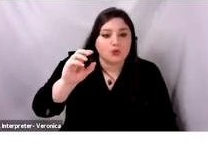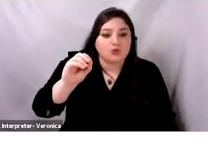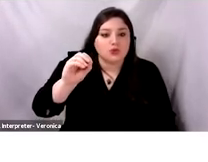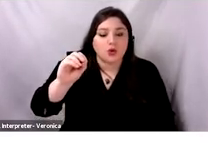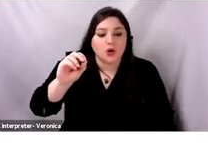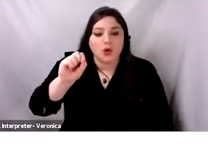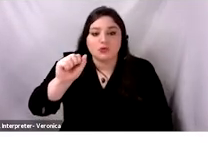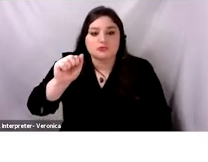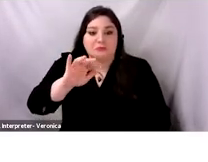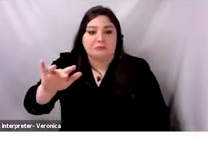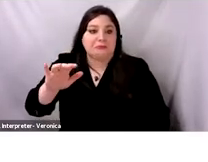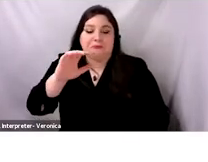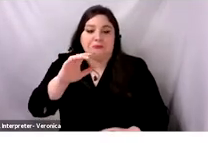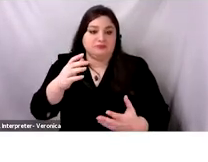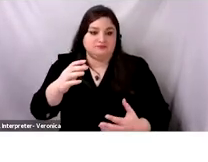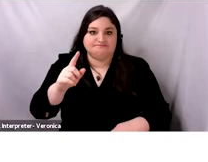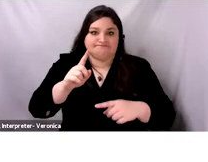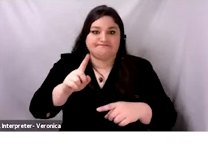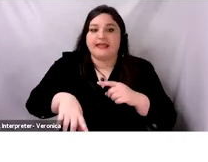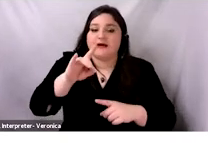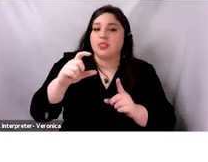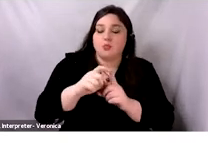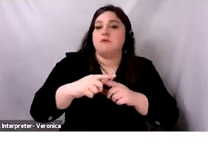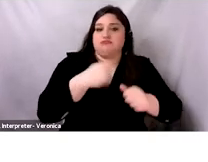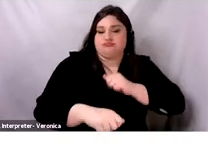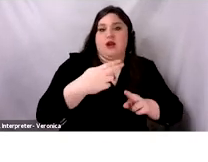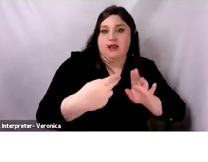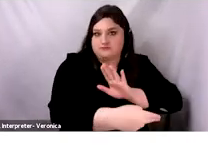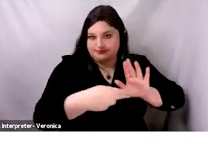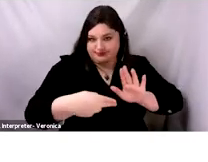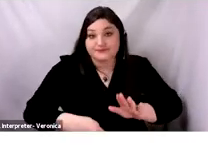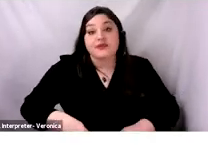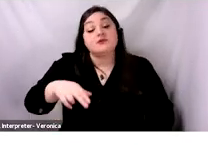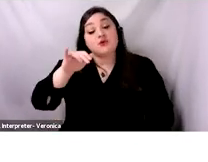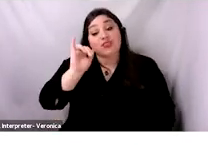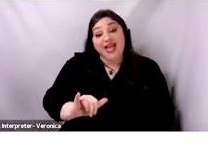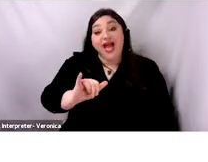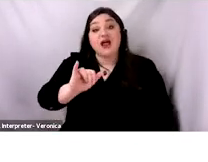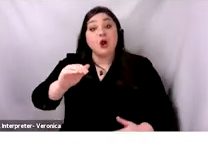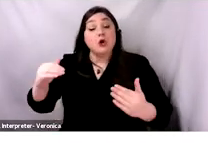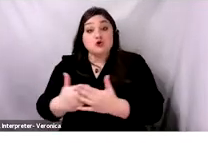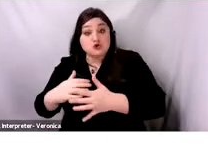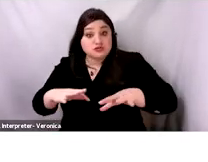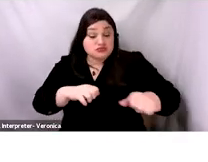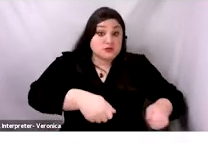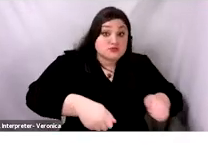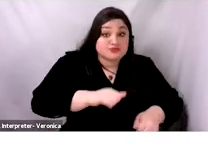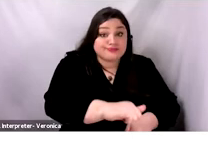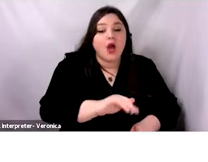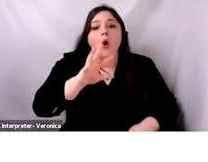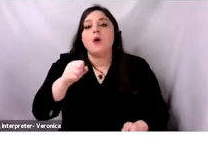this was largely backed by French interests. Why were the French